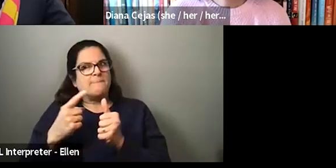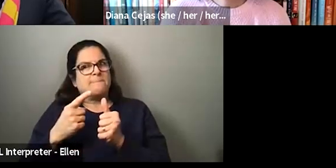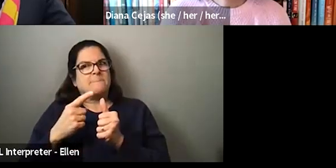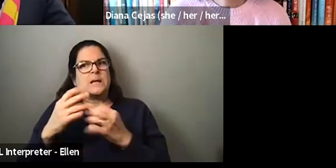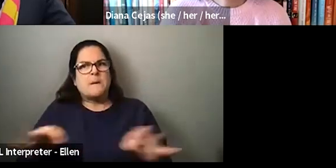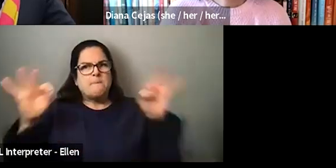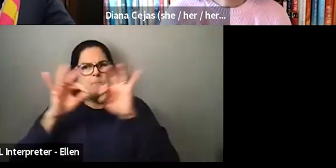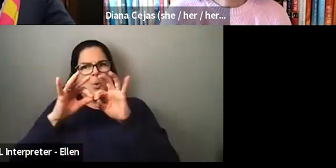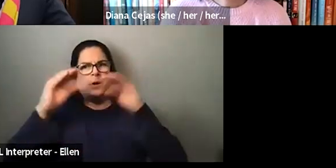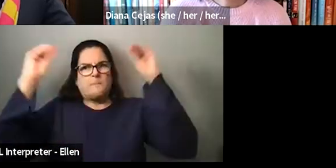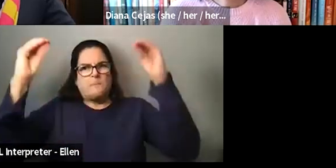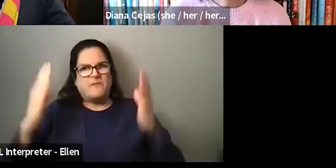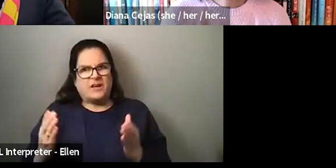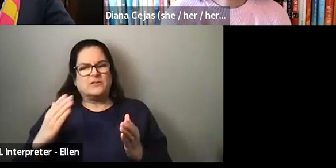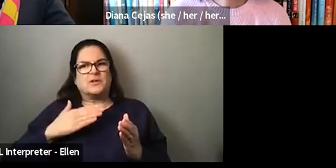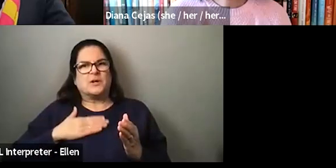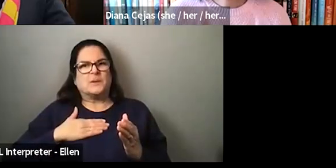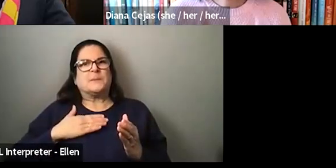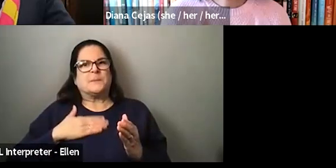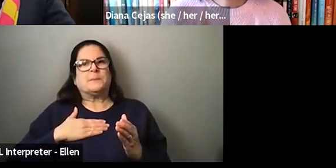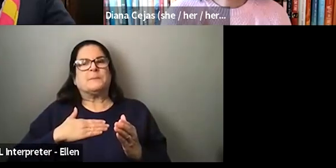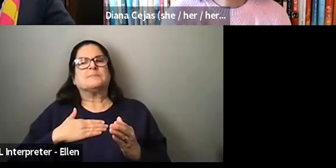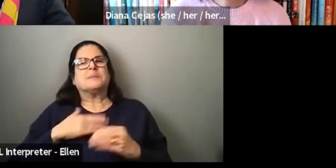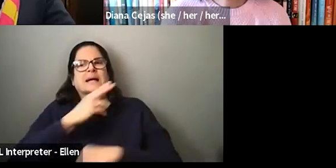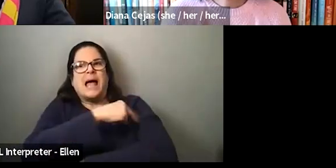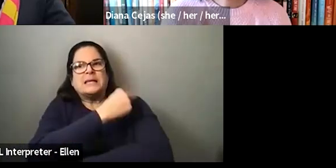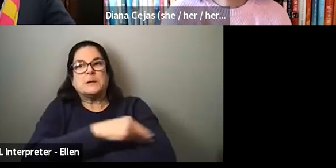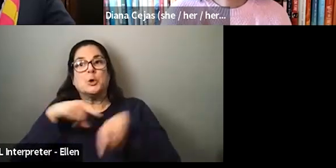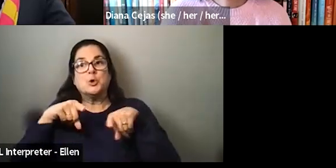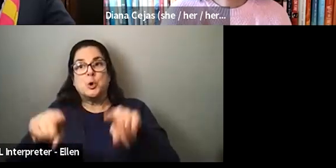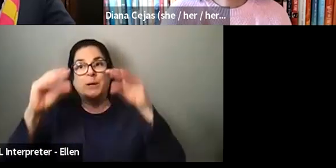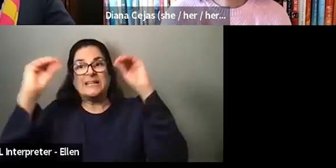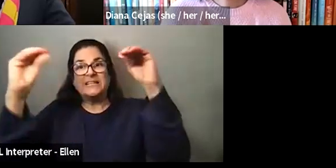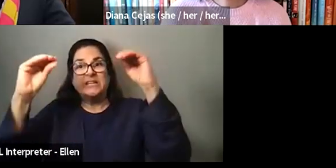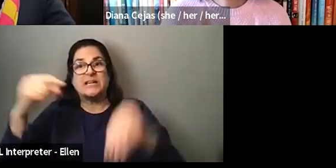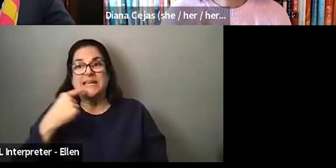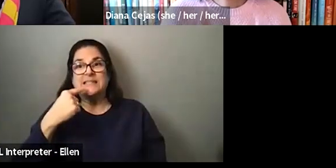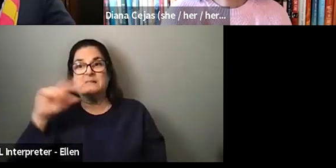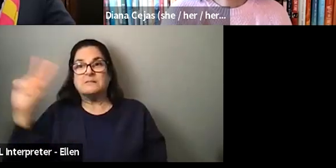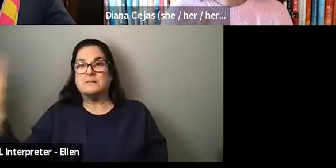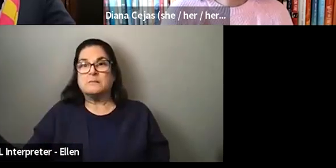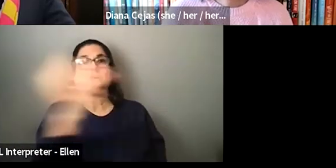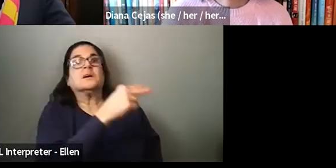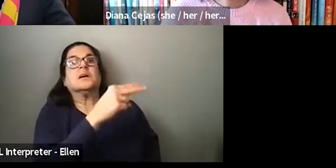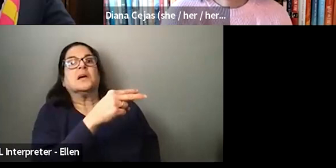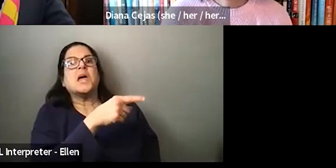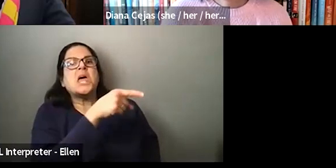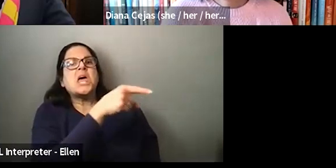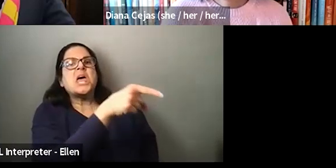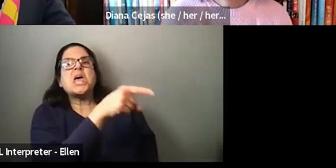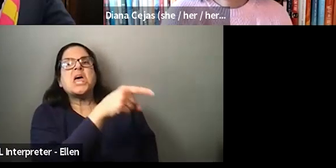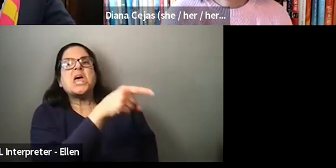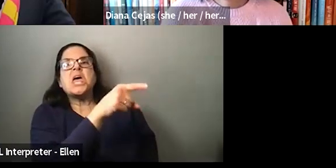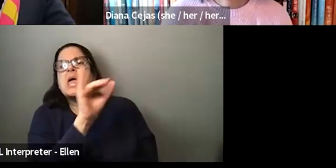um, in the middle of a teaching session, like turned to me and was like, hey, Amy, what page are you on in